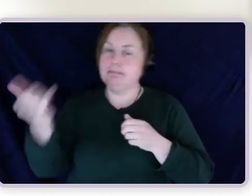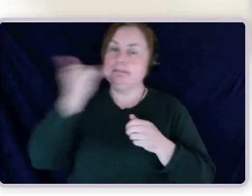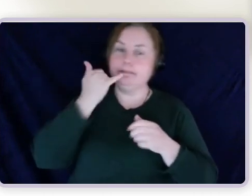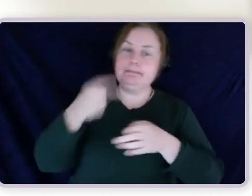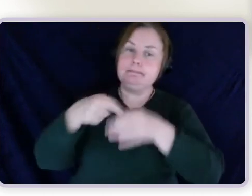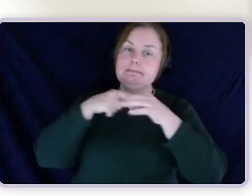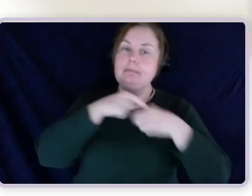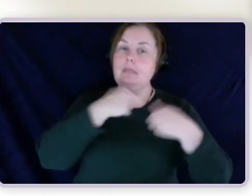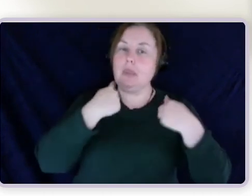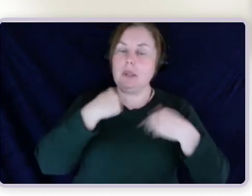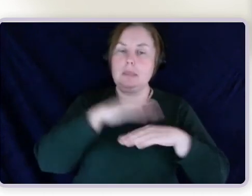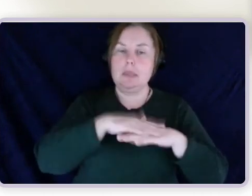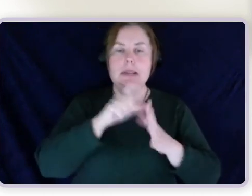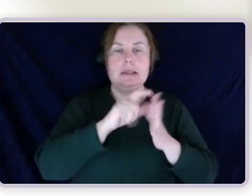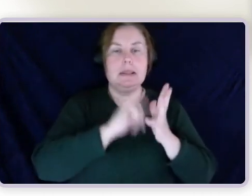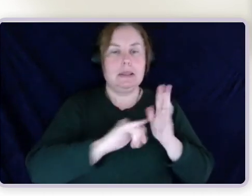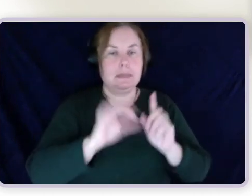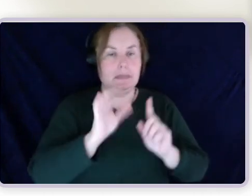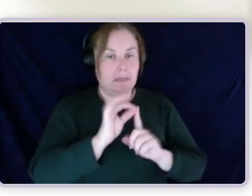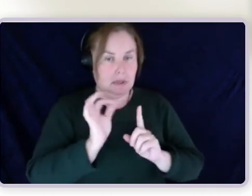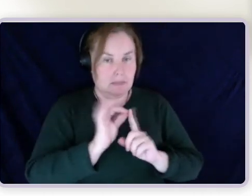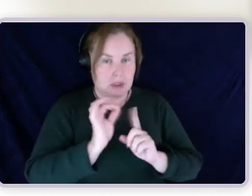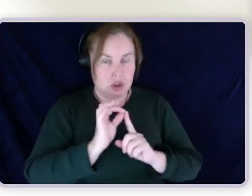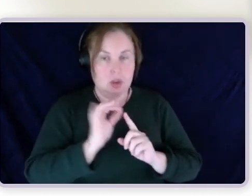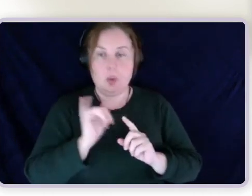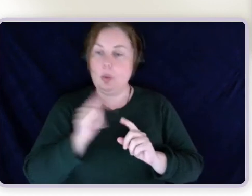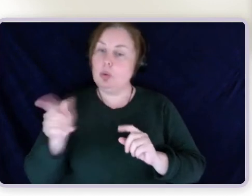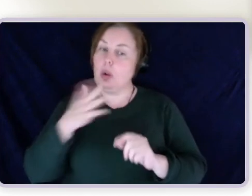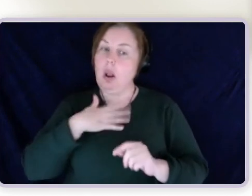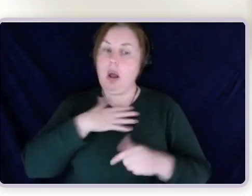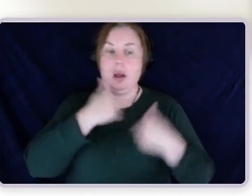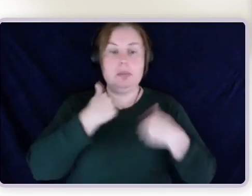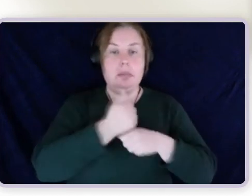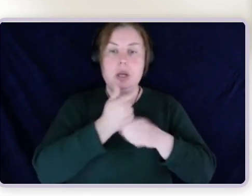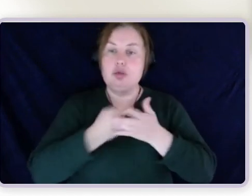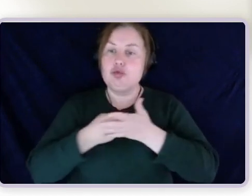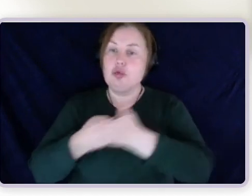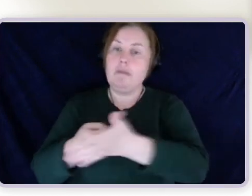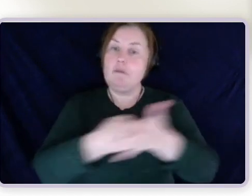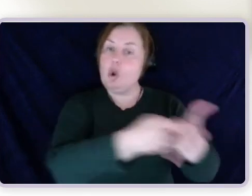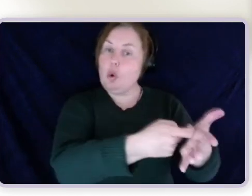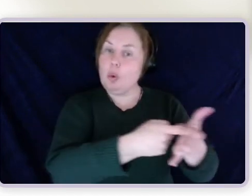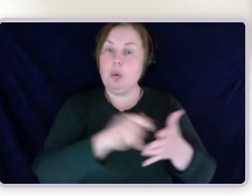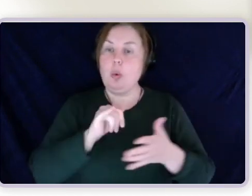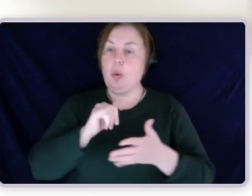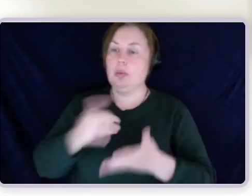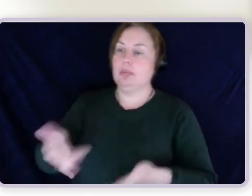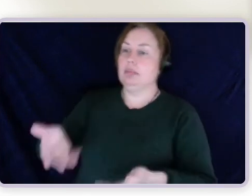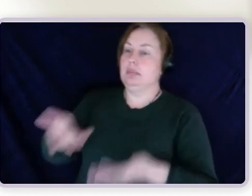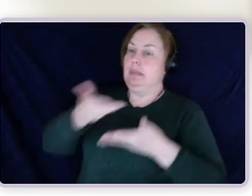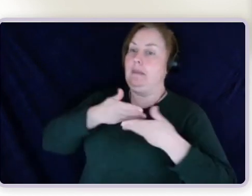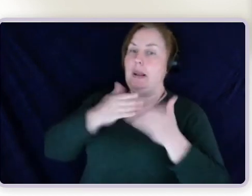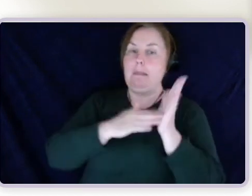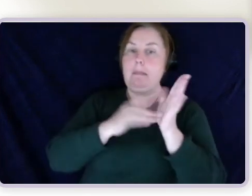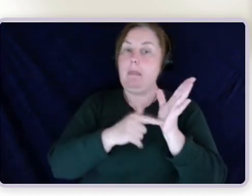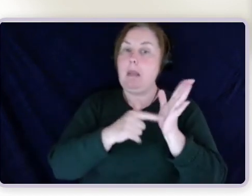If you would like to make a referral, if you'd like us to take a matter over, this is the best way to access